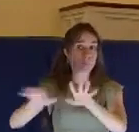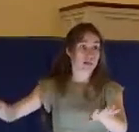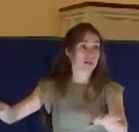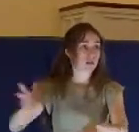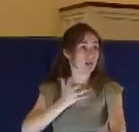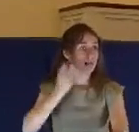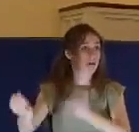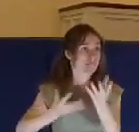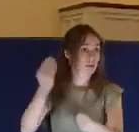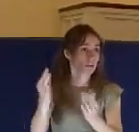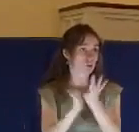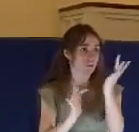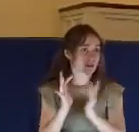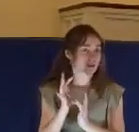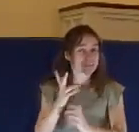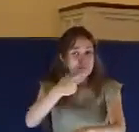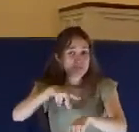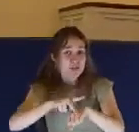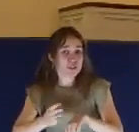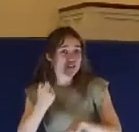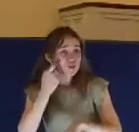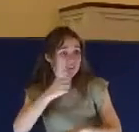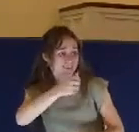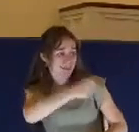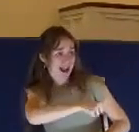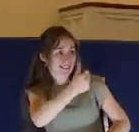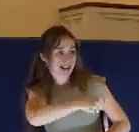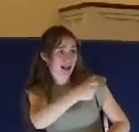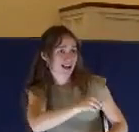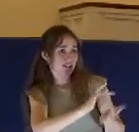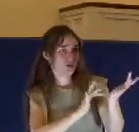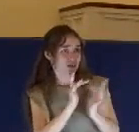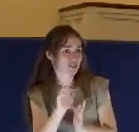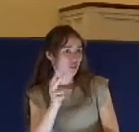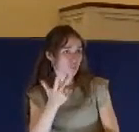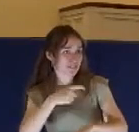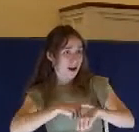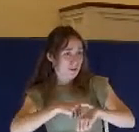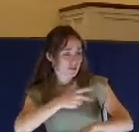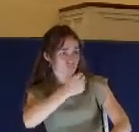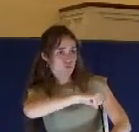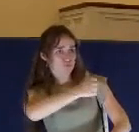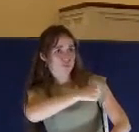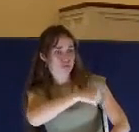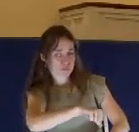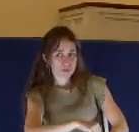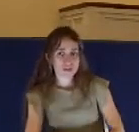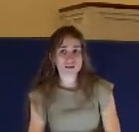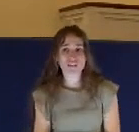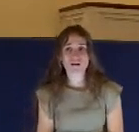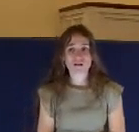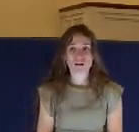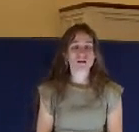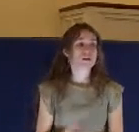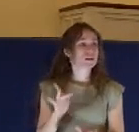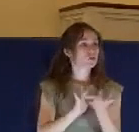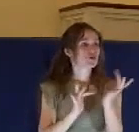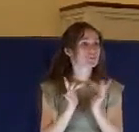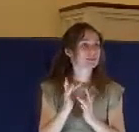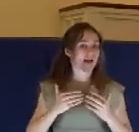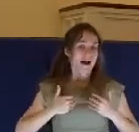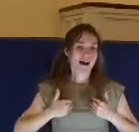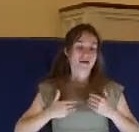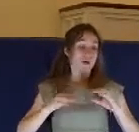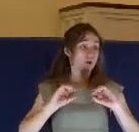him. He was in the outskirts of the palace there, but he denied him. So Jesus had absolutely no